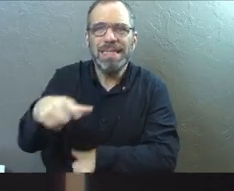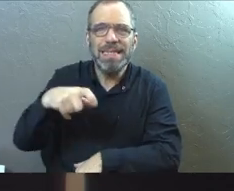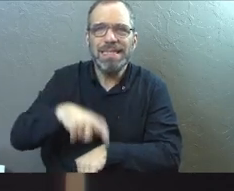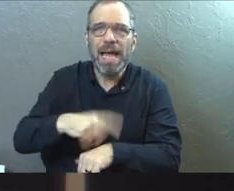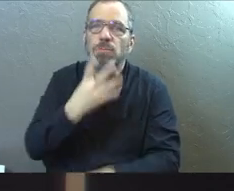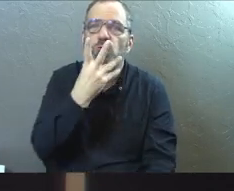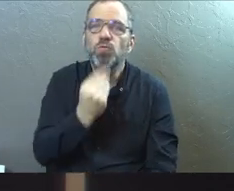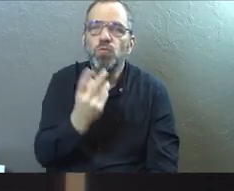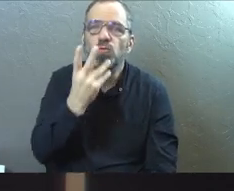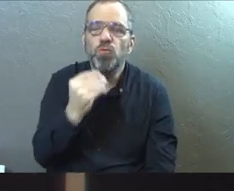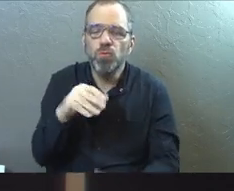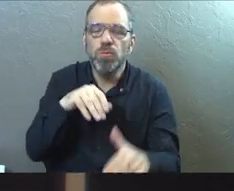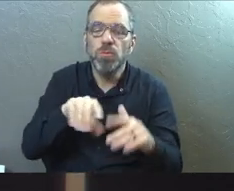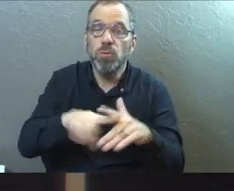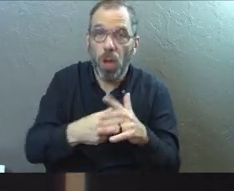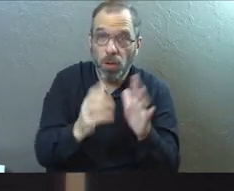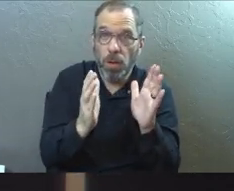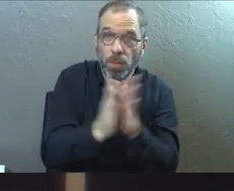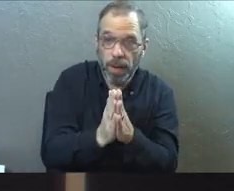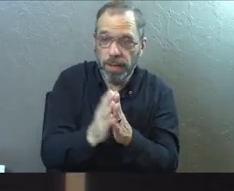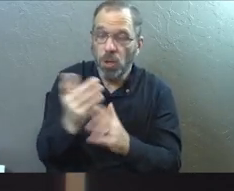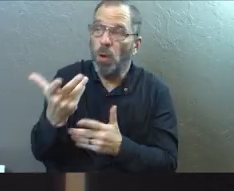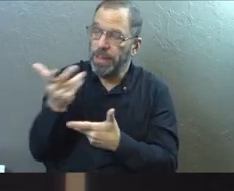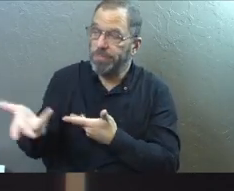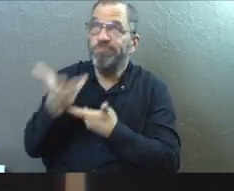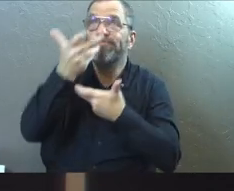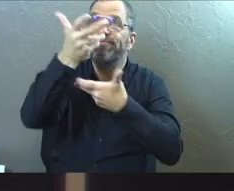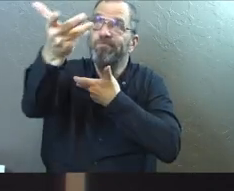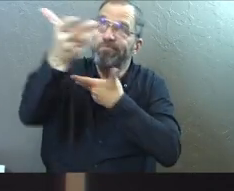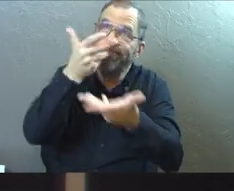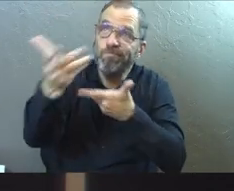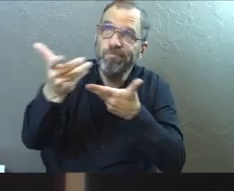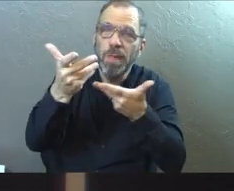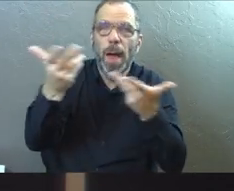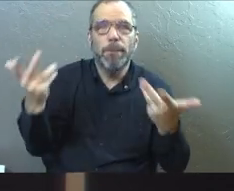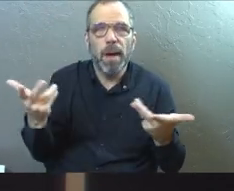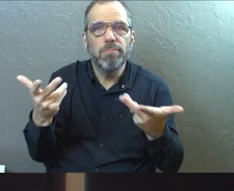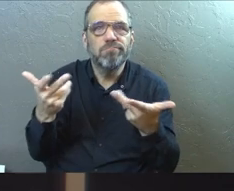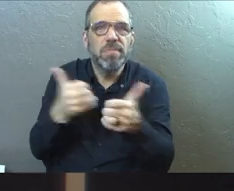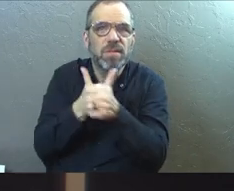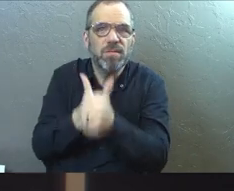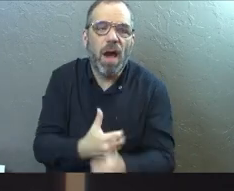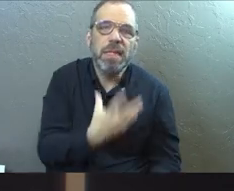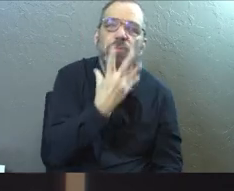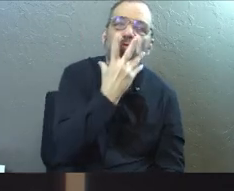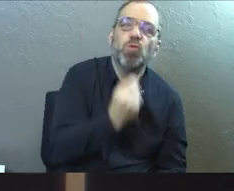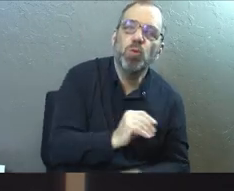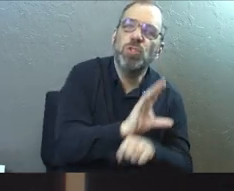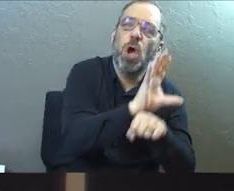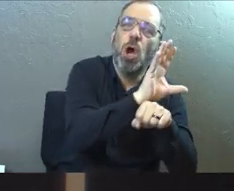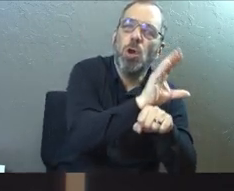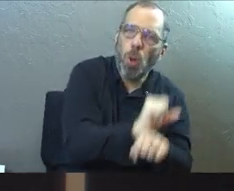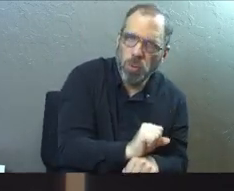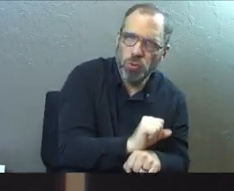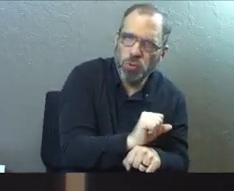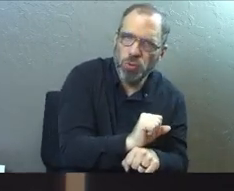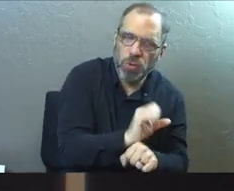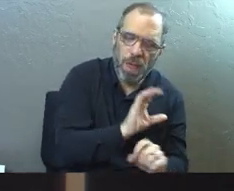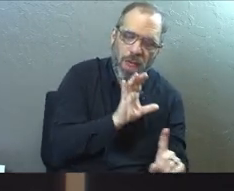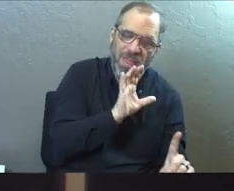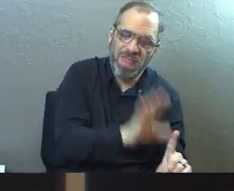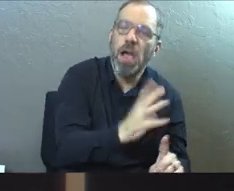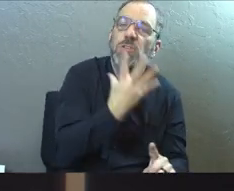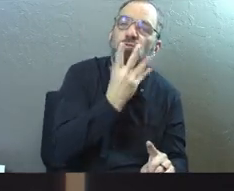the times that the Jewish people would enter into prayer. So he's talking to God. Not only is he doing that, but he's kind of following the Jewish cultural ways and their religious